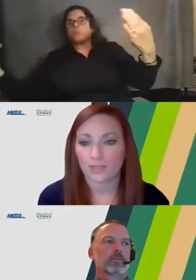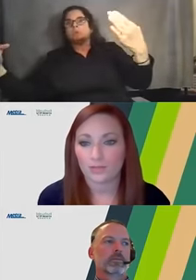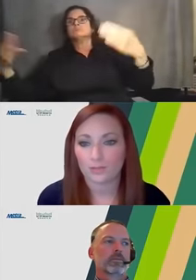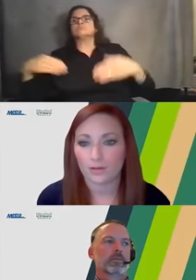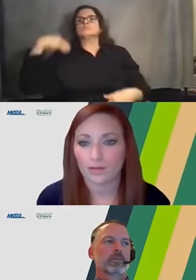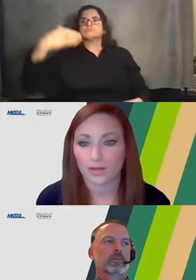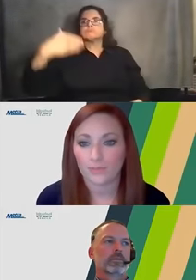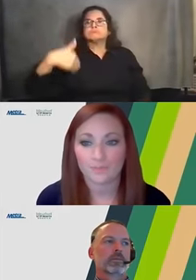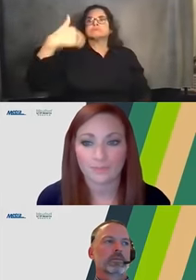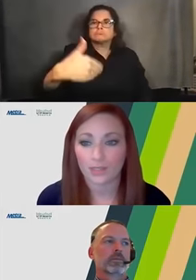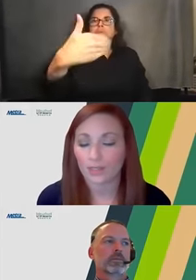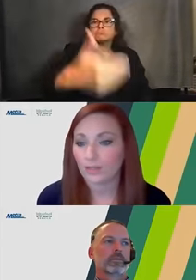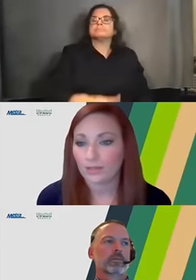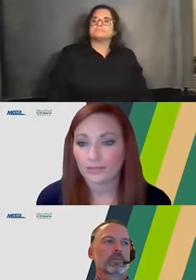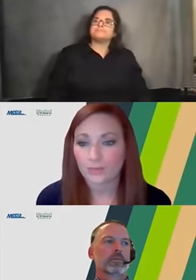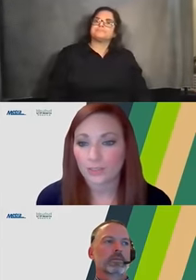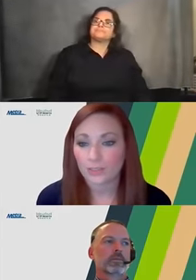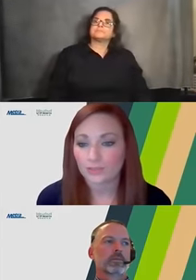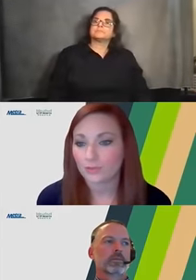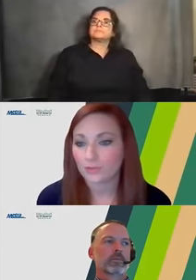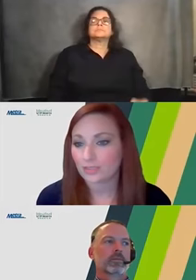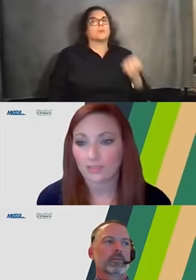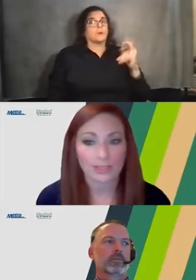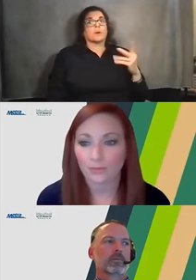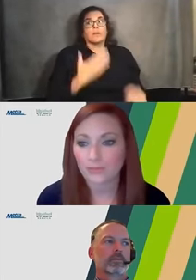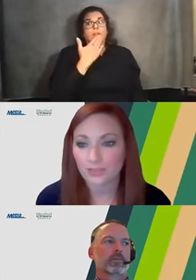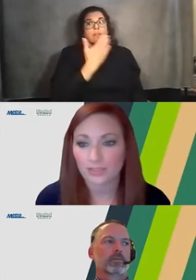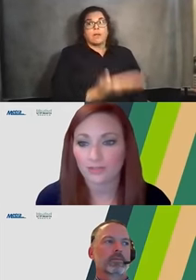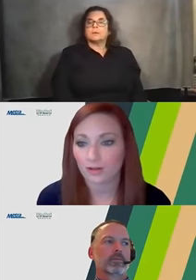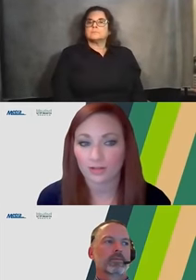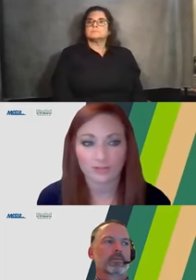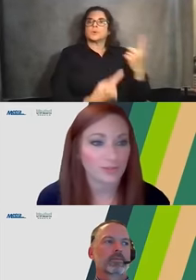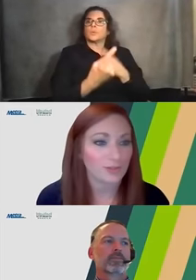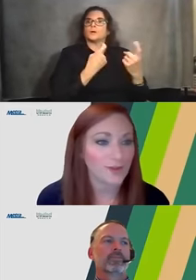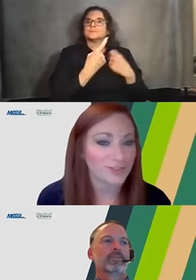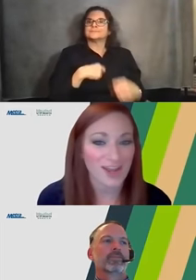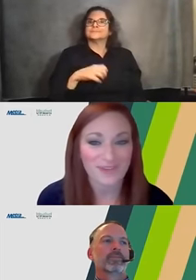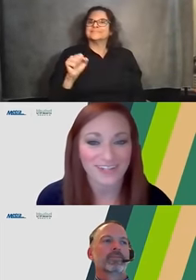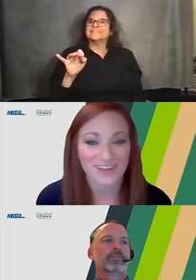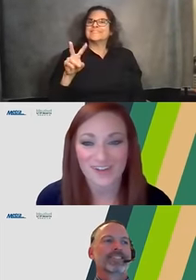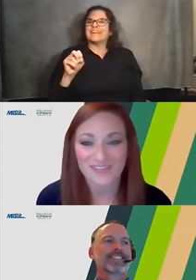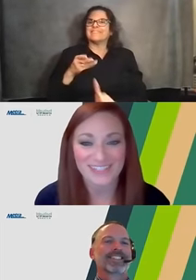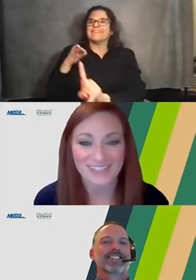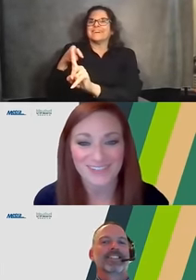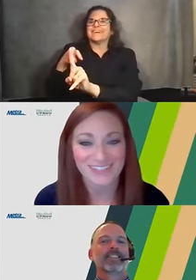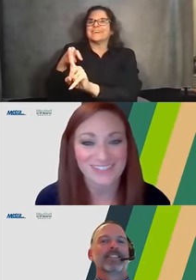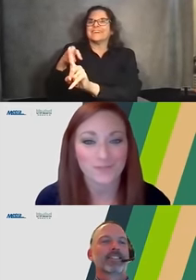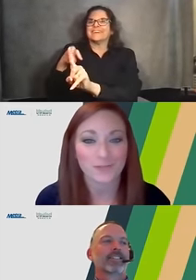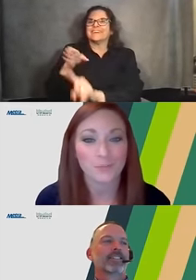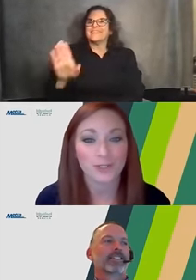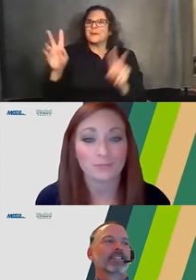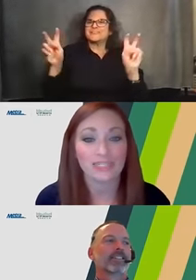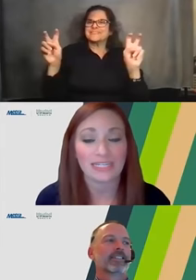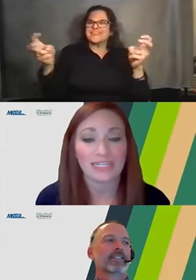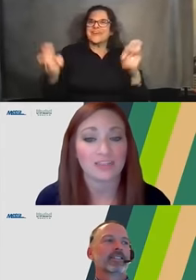Awesome. Thank you. These questions, they're just going to keep coming to you, Steve. They're all your topic. This next one is,